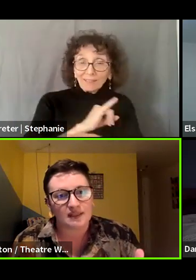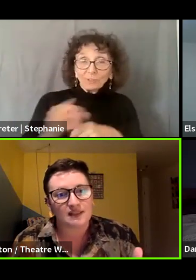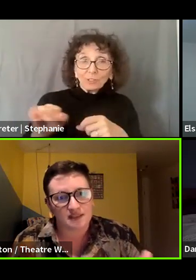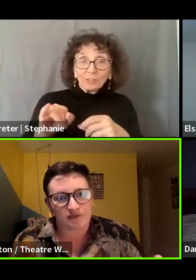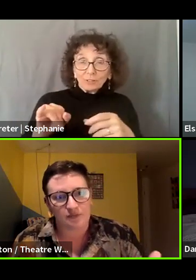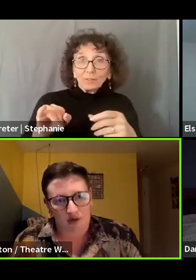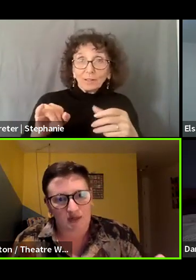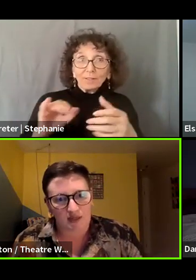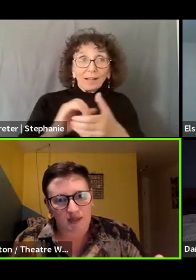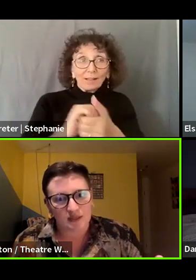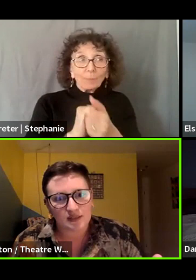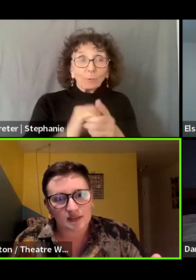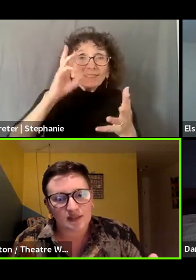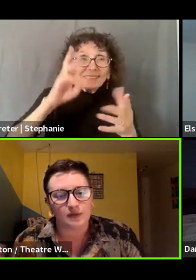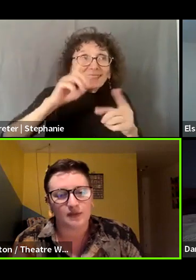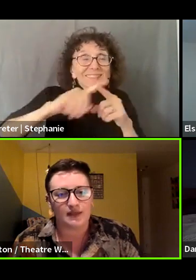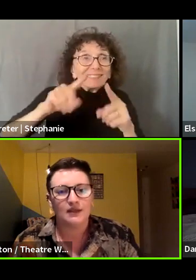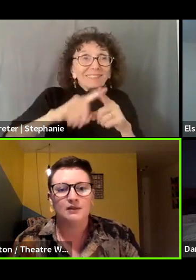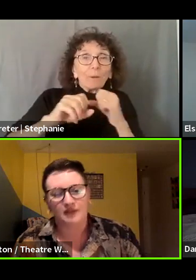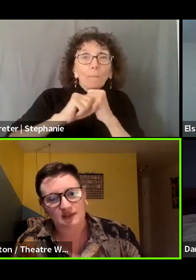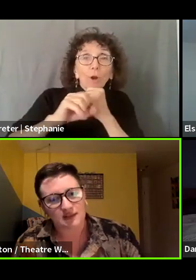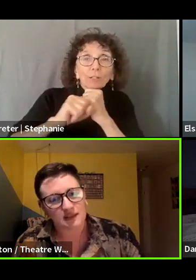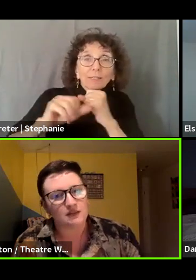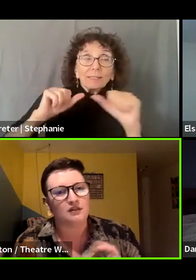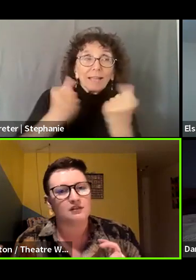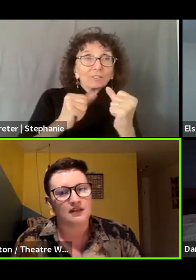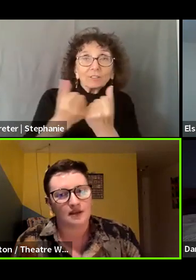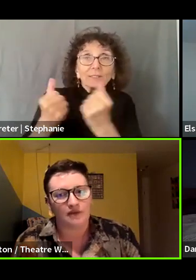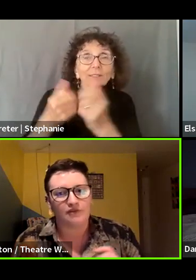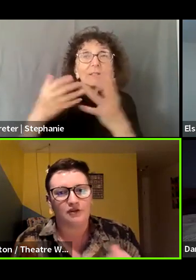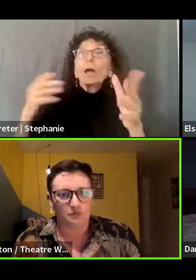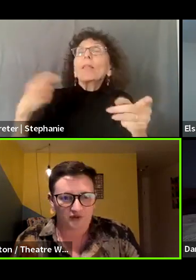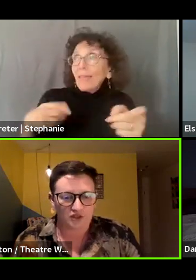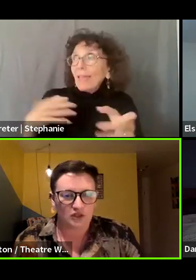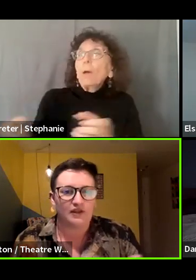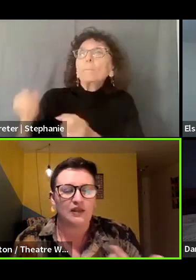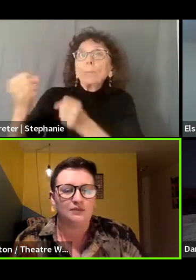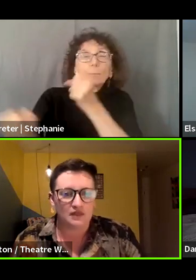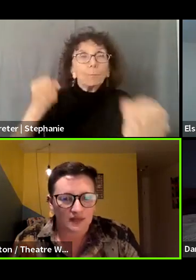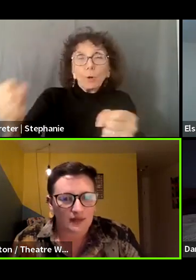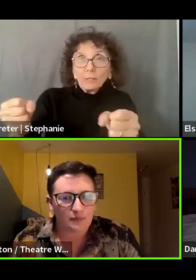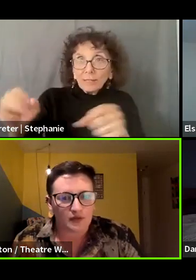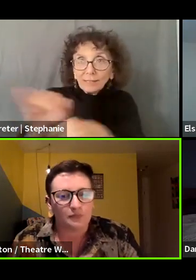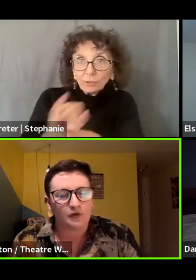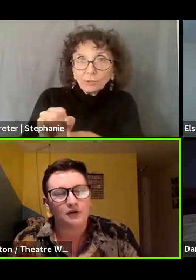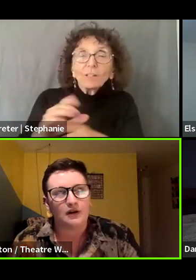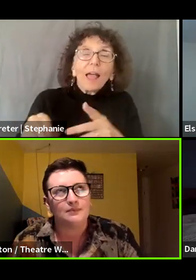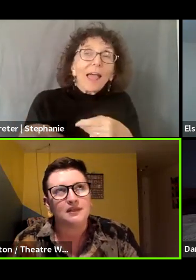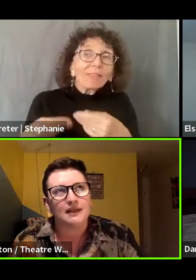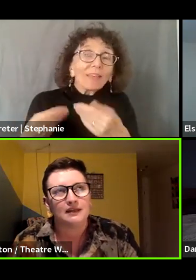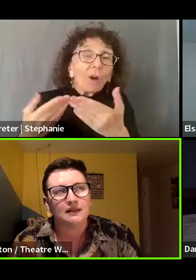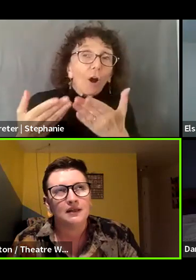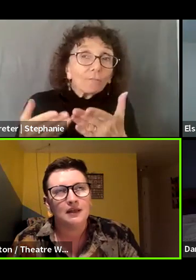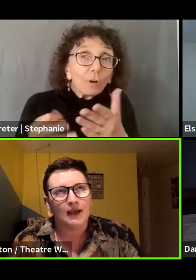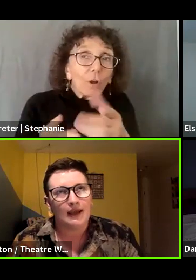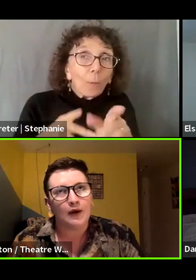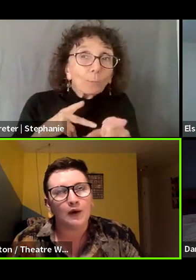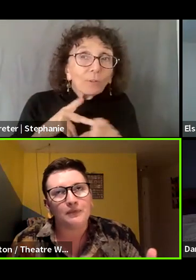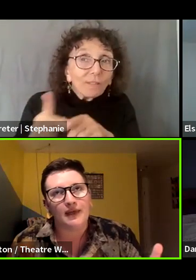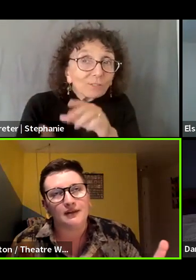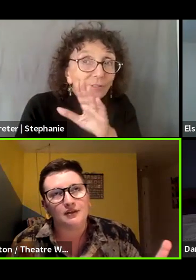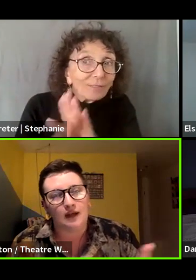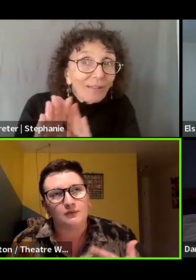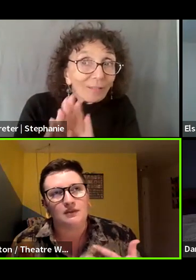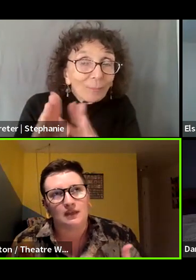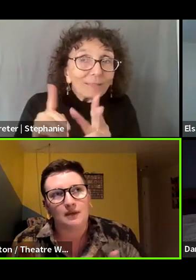with six different marketing agencies where they place the interns. They offer professional development and networking programs, and I